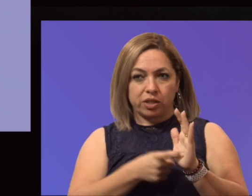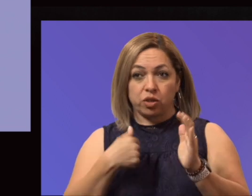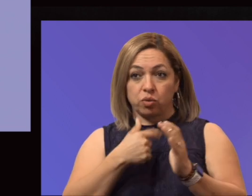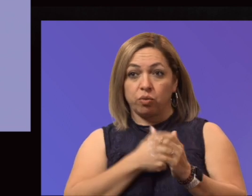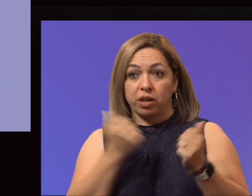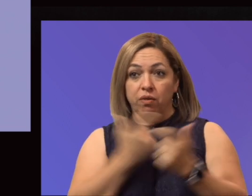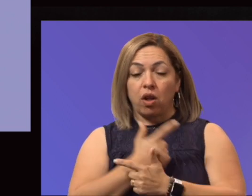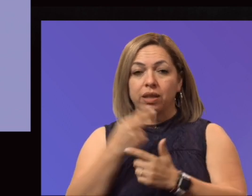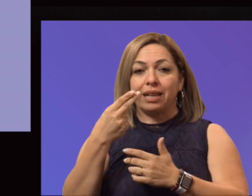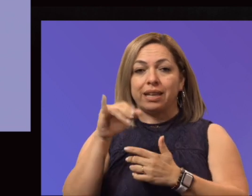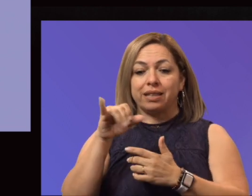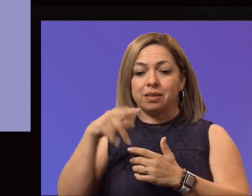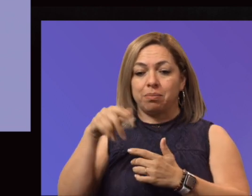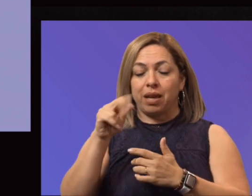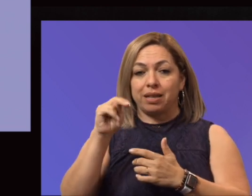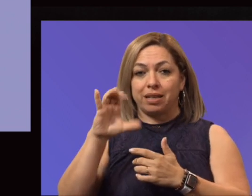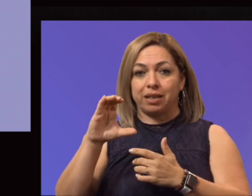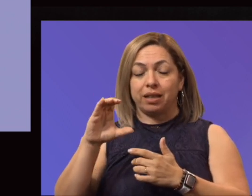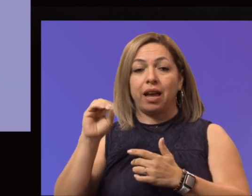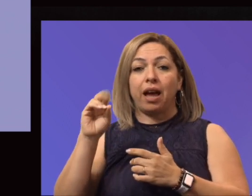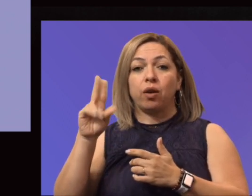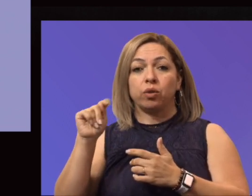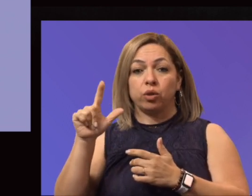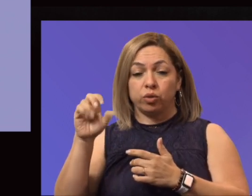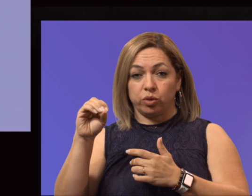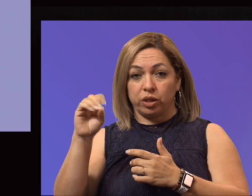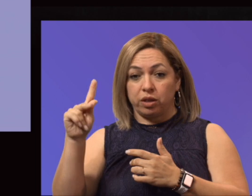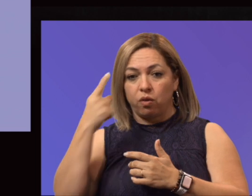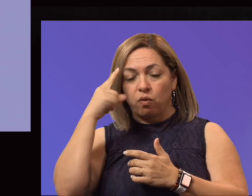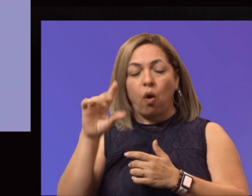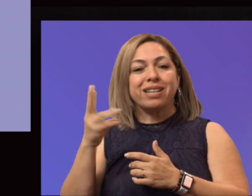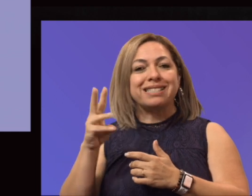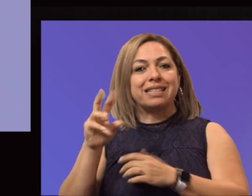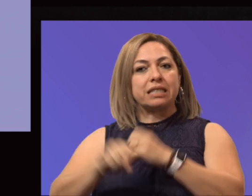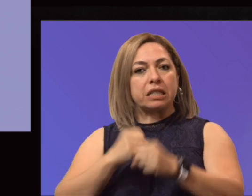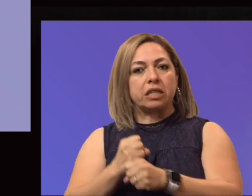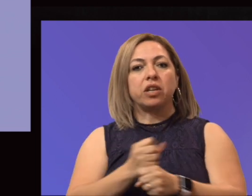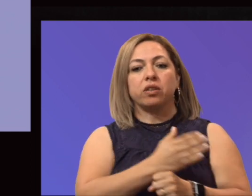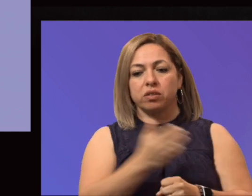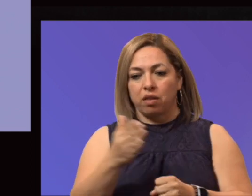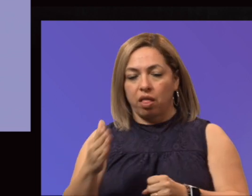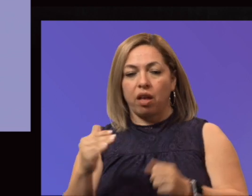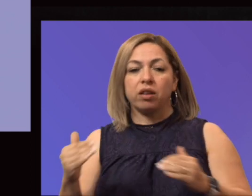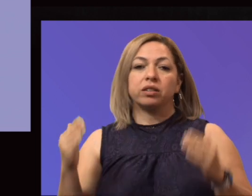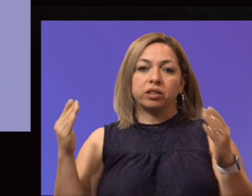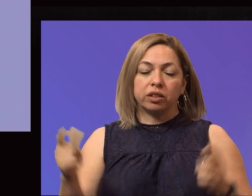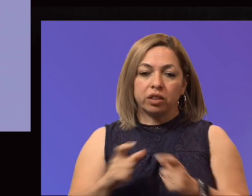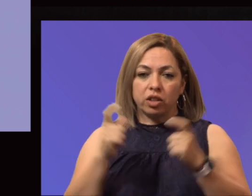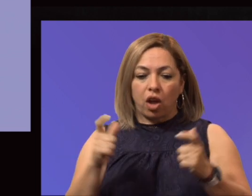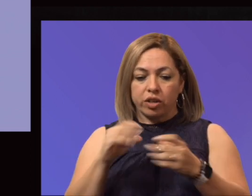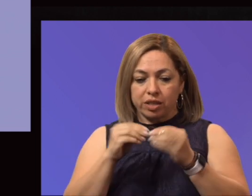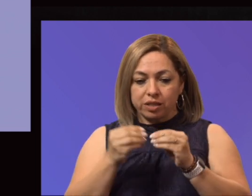for 16 years in a row in producing the largest number of Hispanic associate degree earners